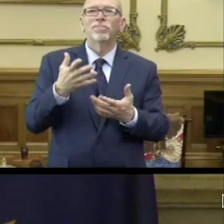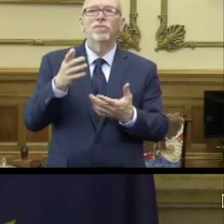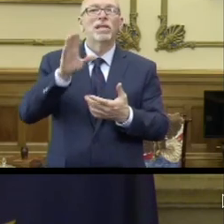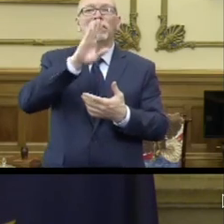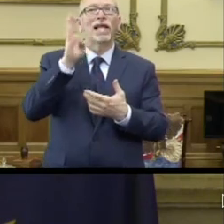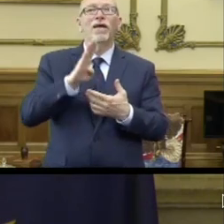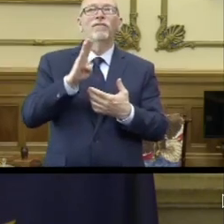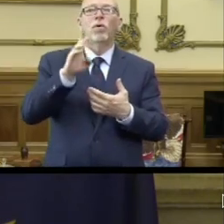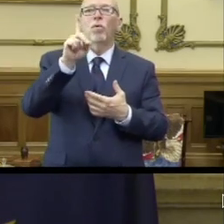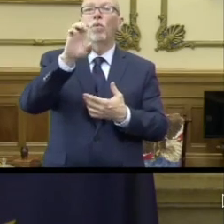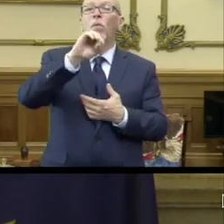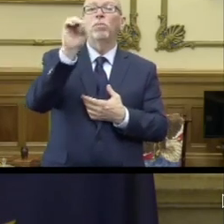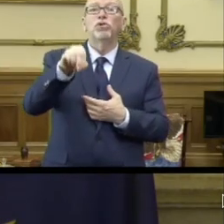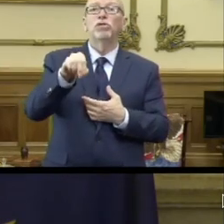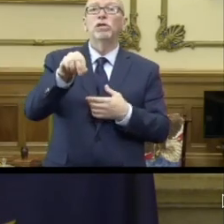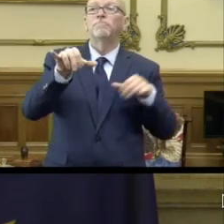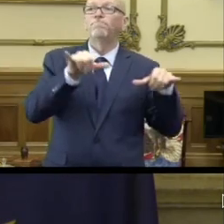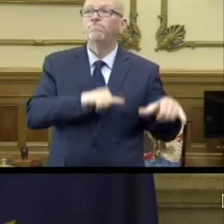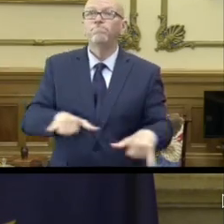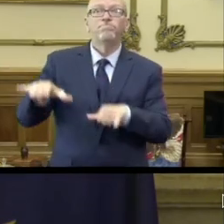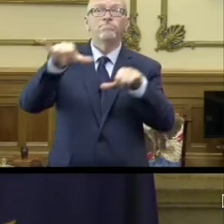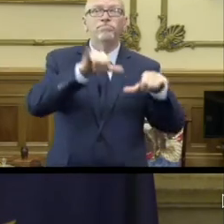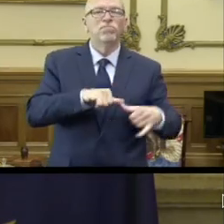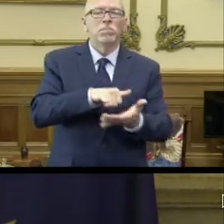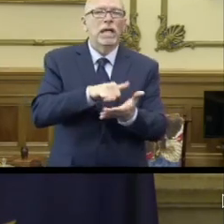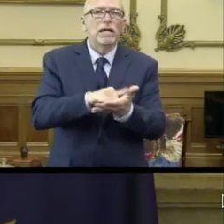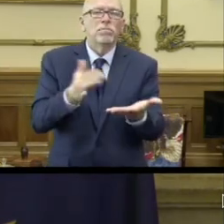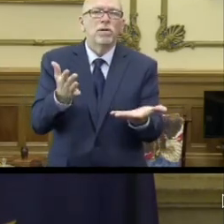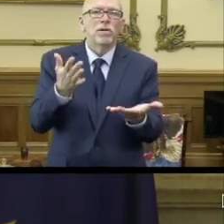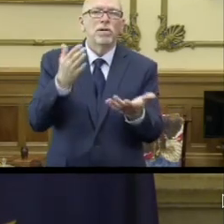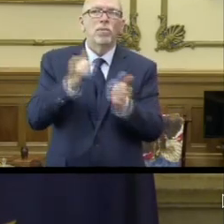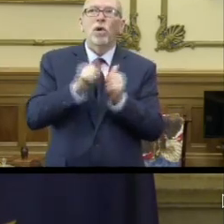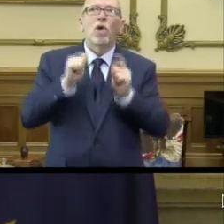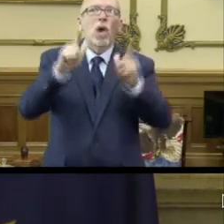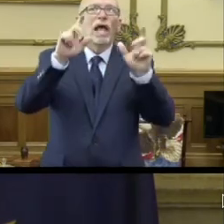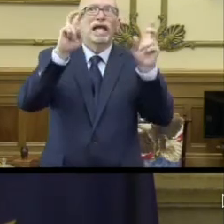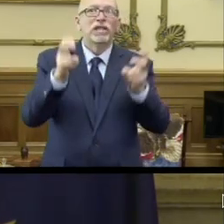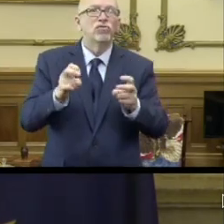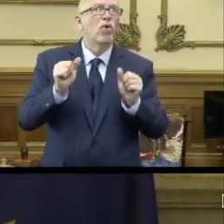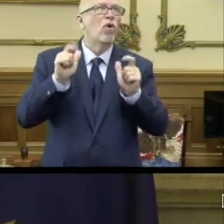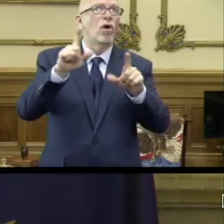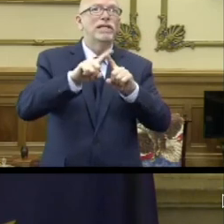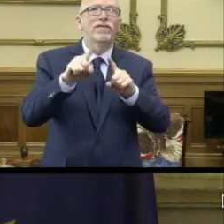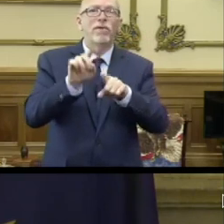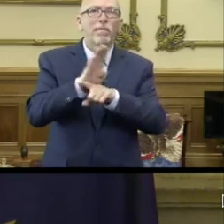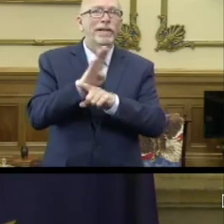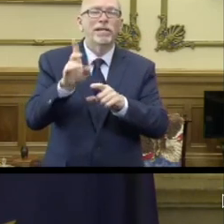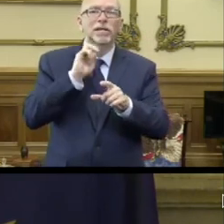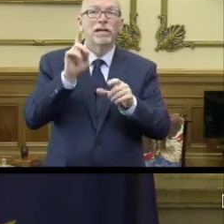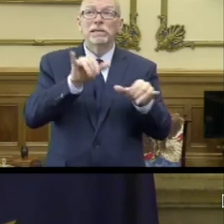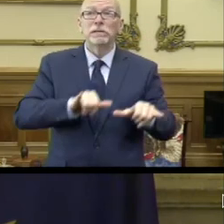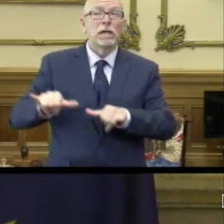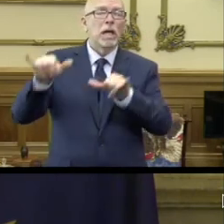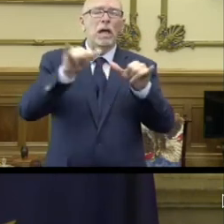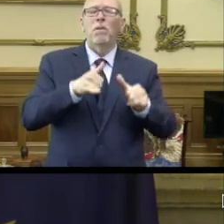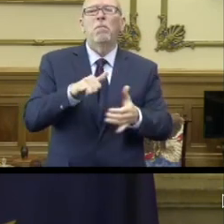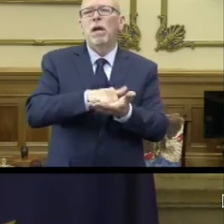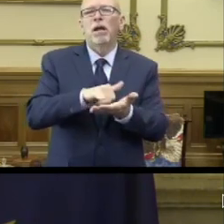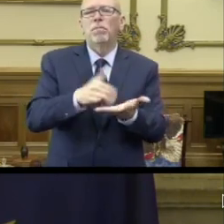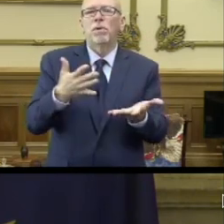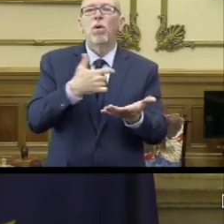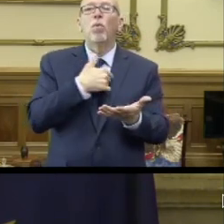be 100% in alignment on 100% of all the issues in all the different sectors. And we've we've been